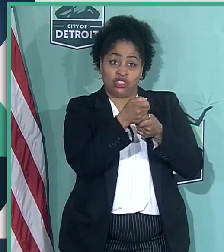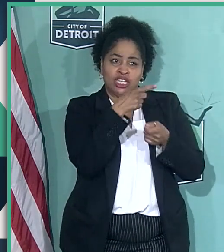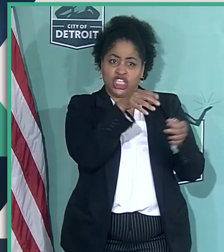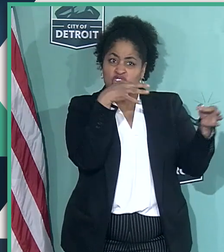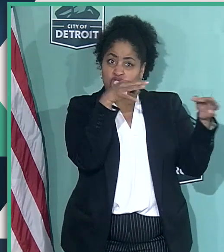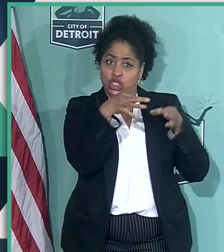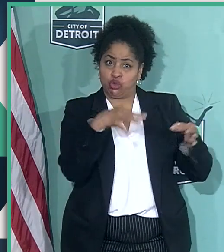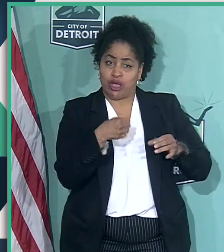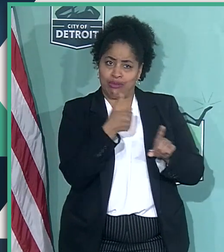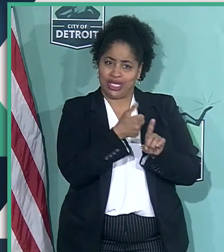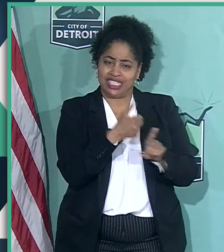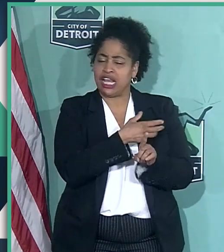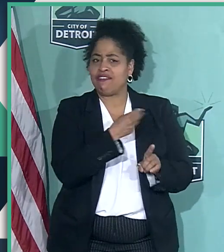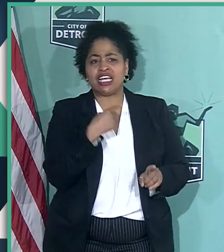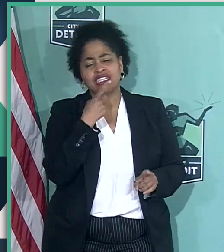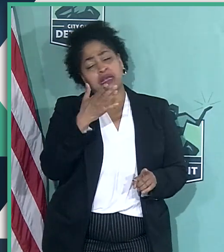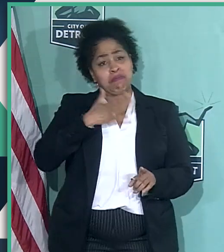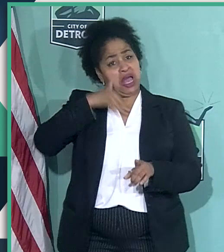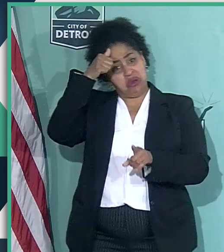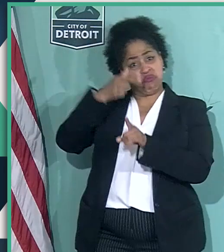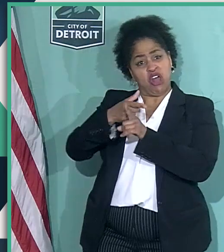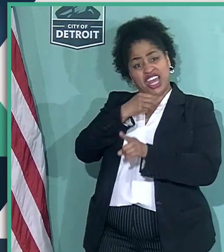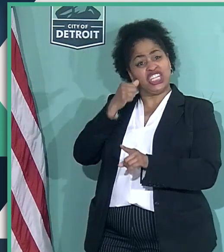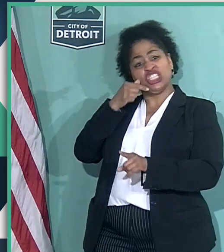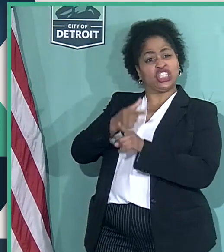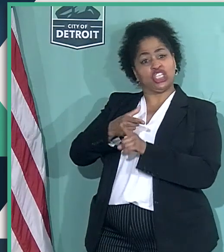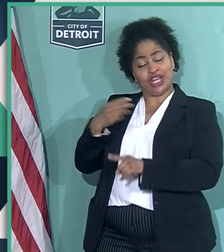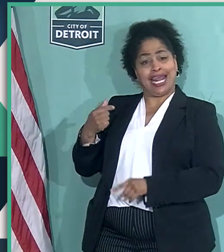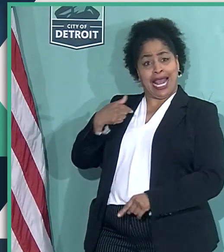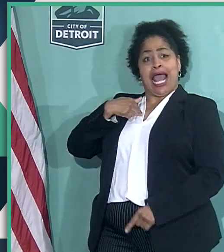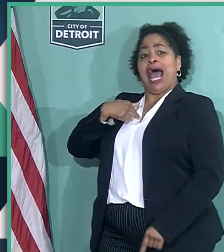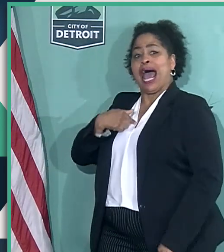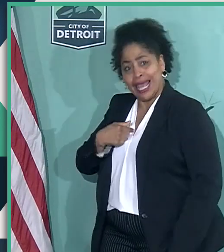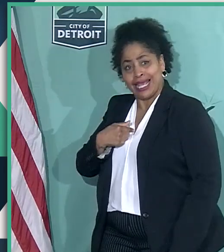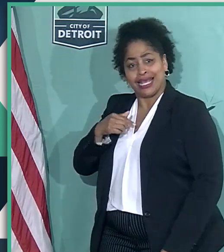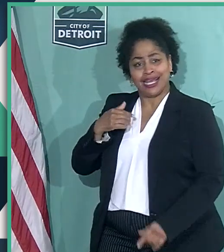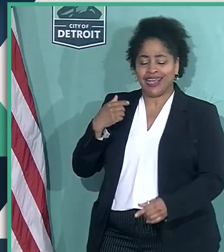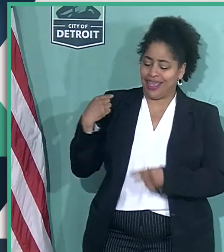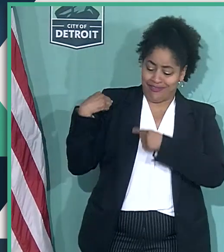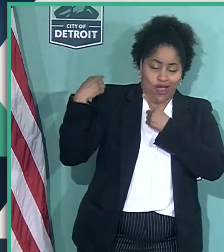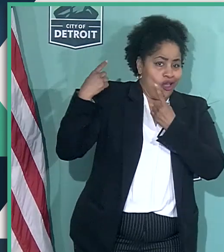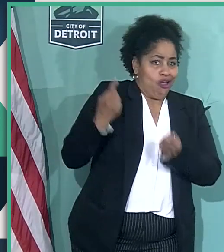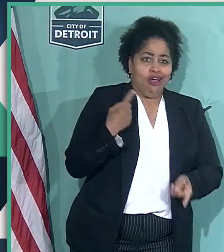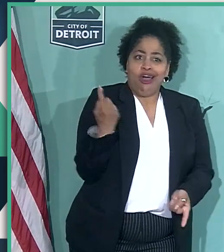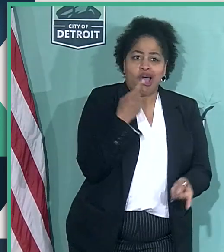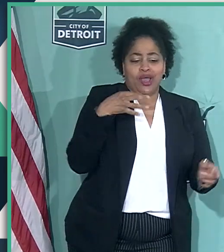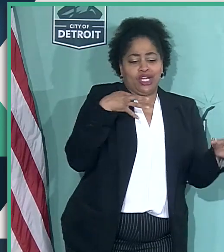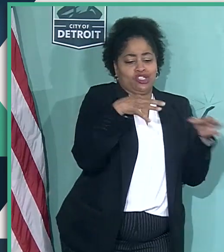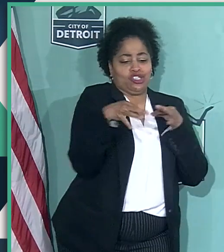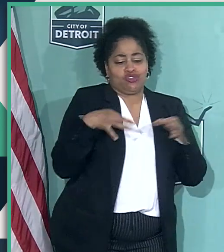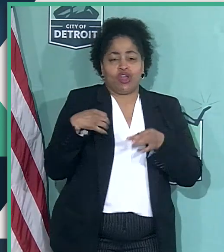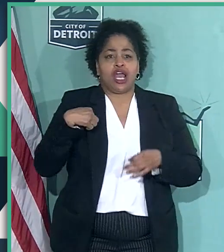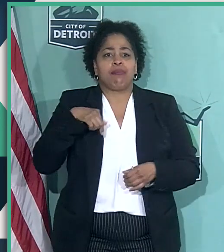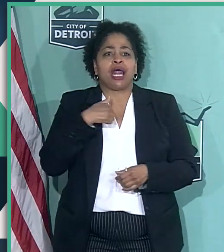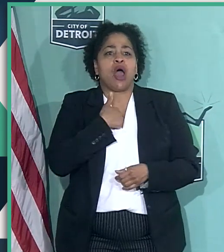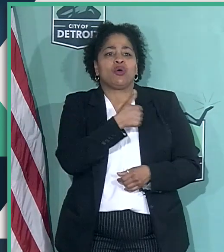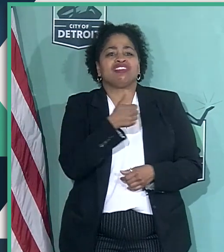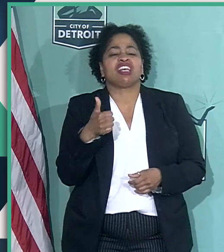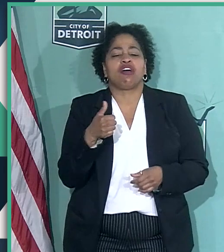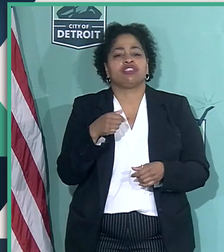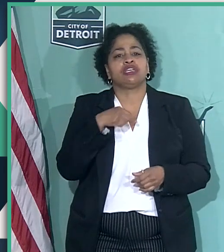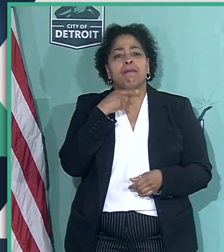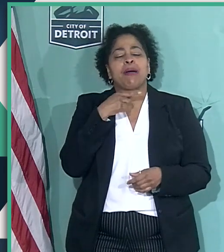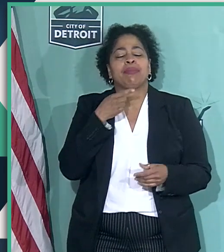describes herself and says, my brother and sister and I have always described ourselves as public servants.